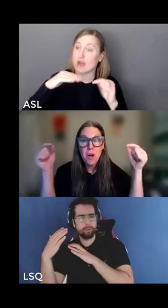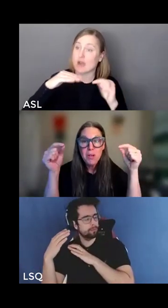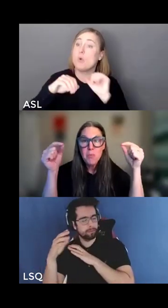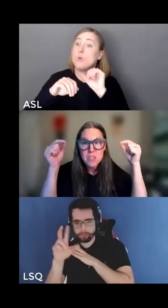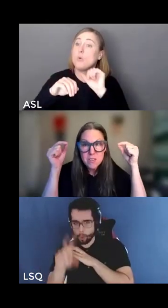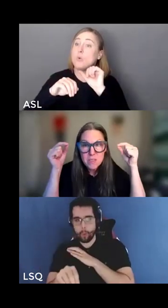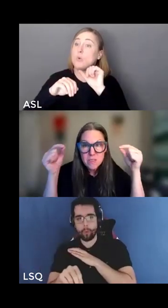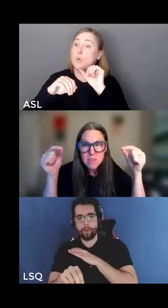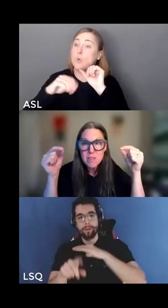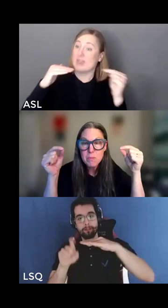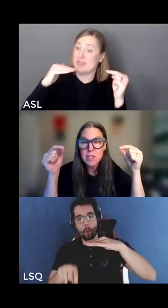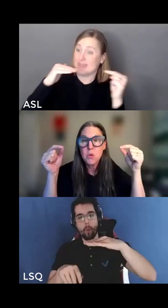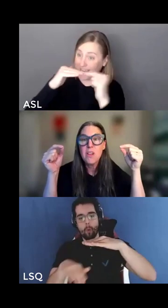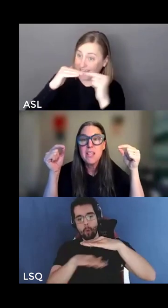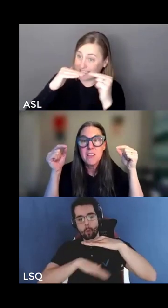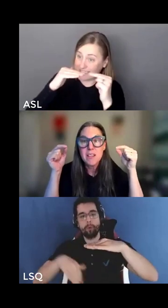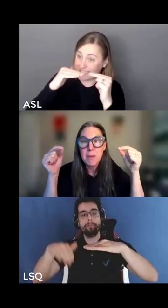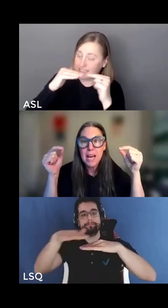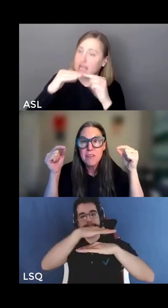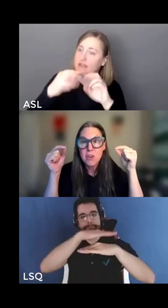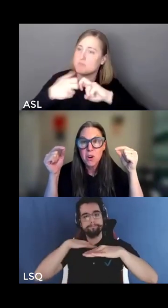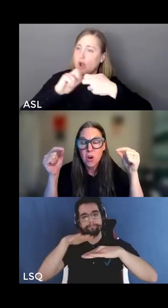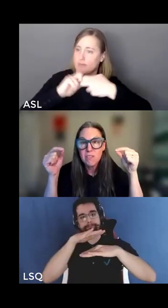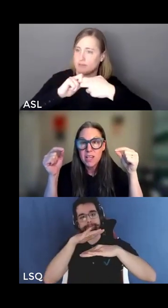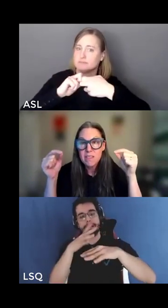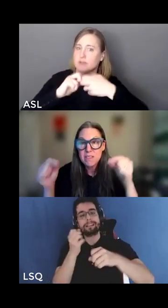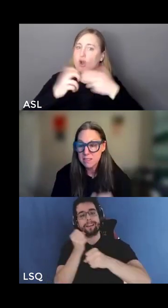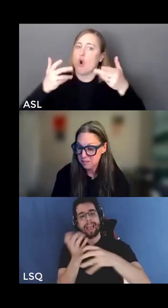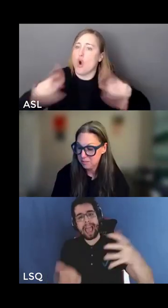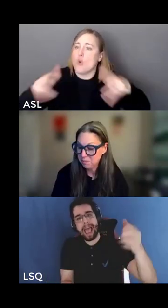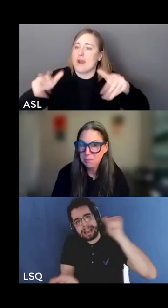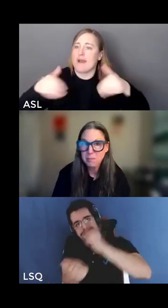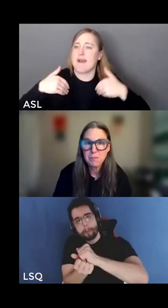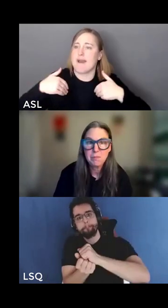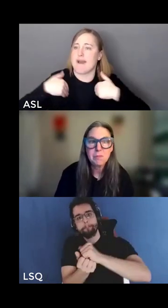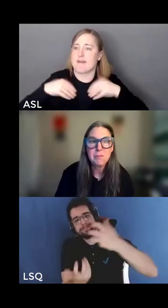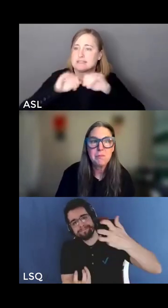with the problem which is the system of inequality that's bad for all of us